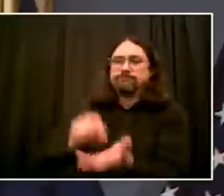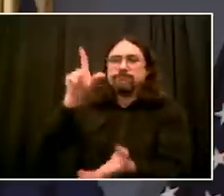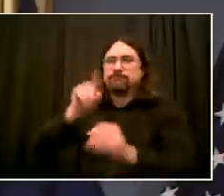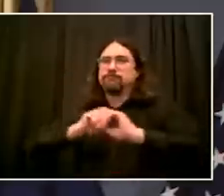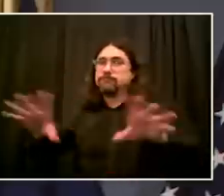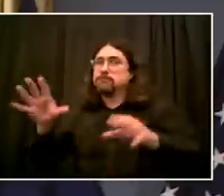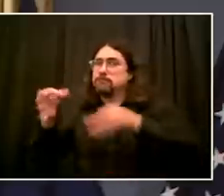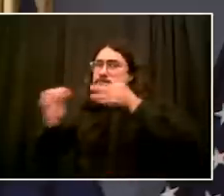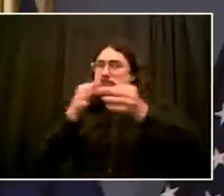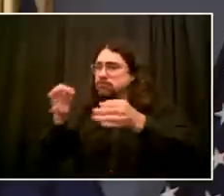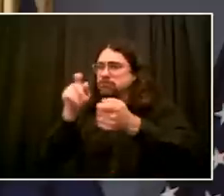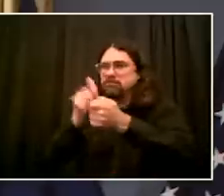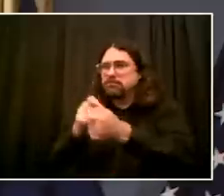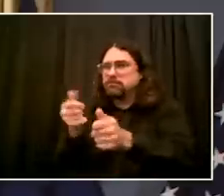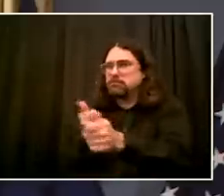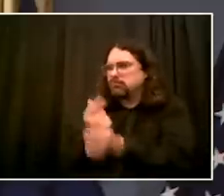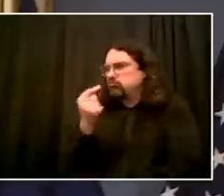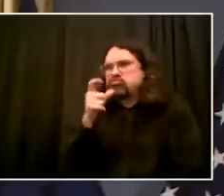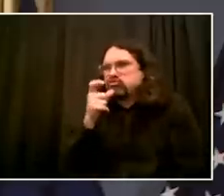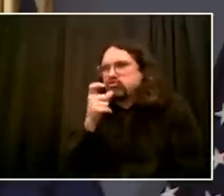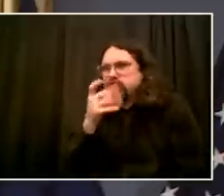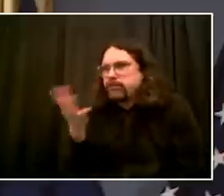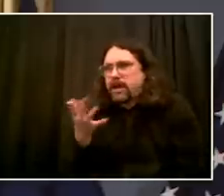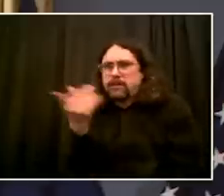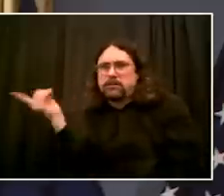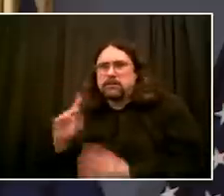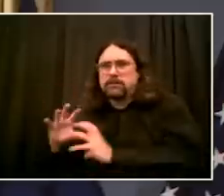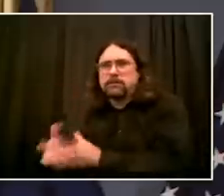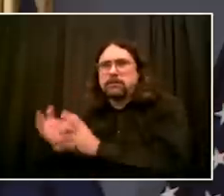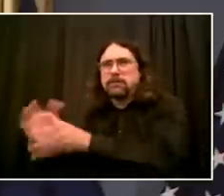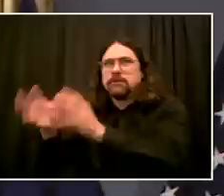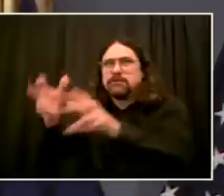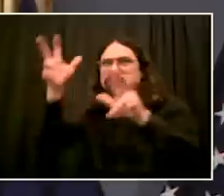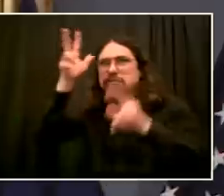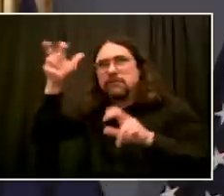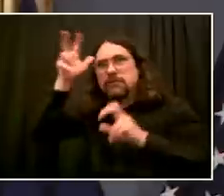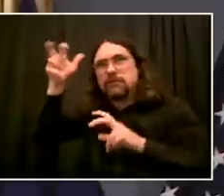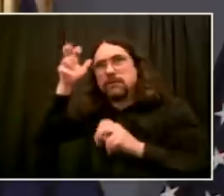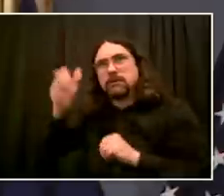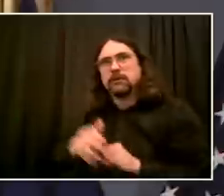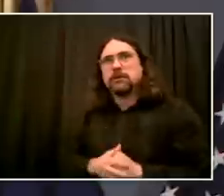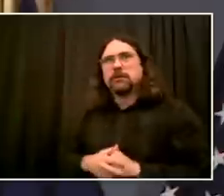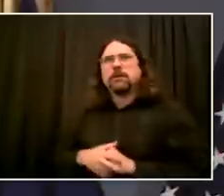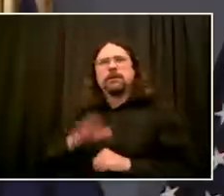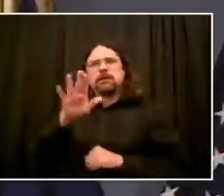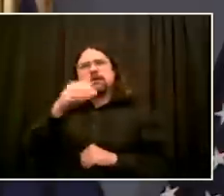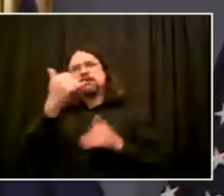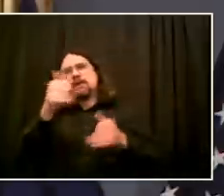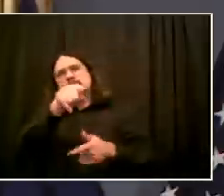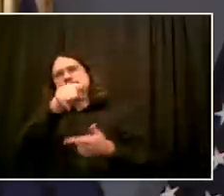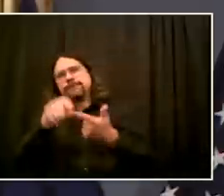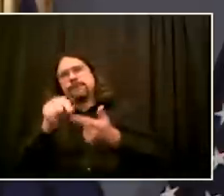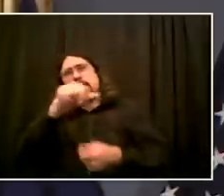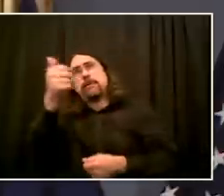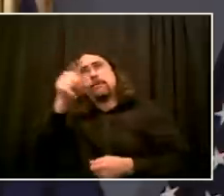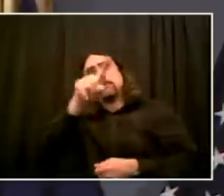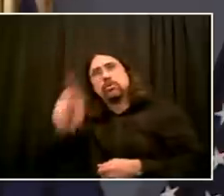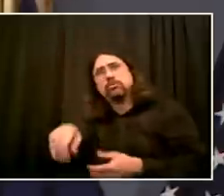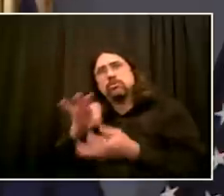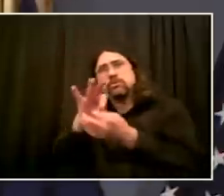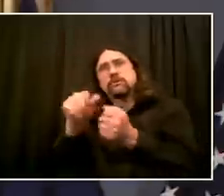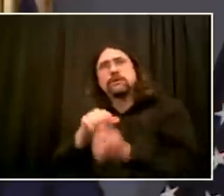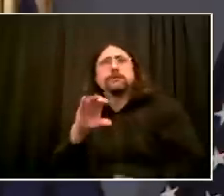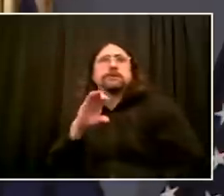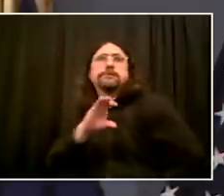will go on potentially a few more days, but I don't think it will go on forever. I agree that we must address the underlying